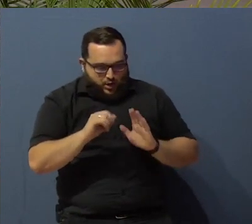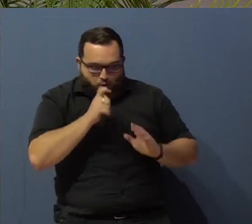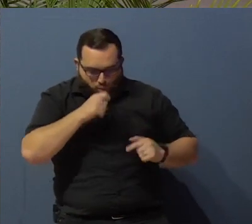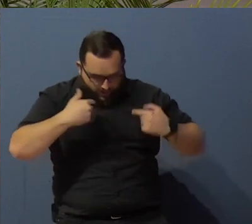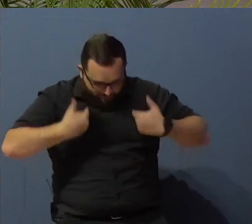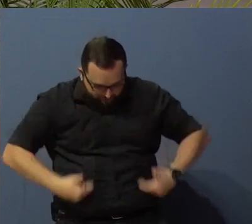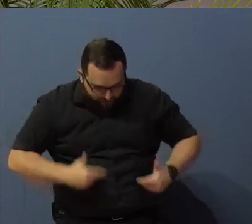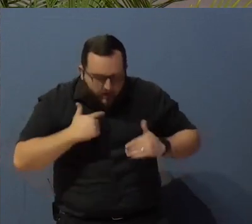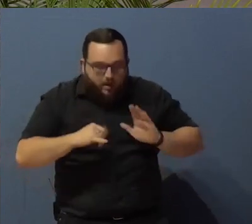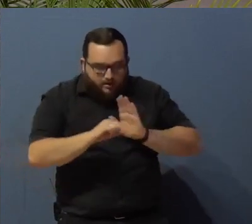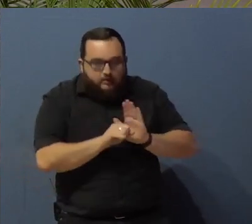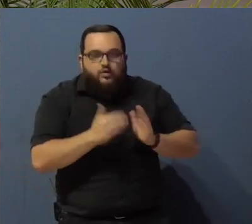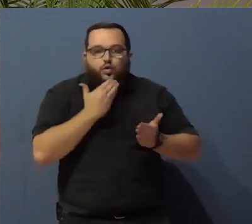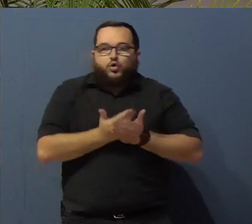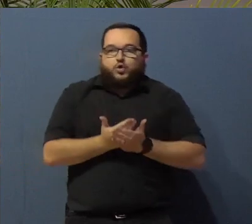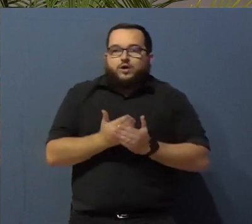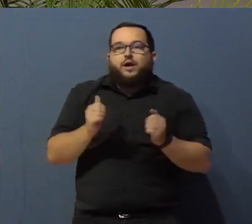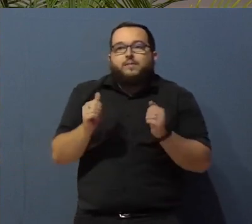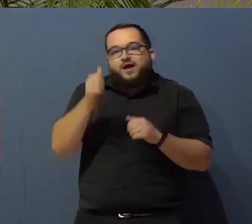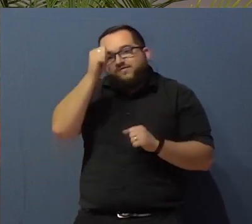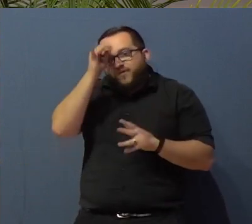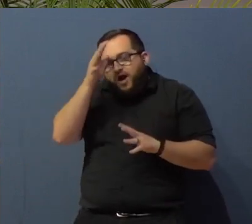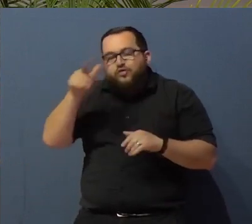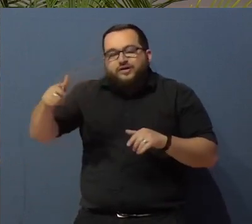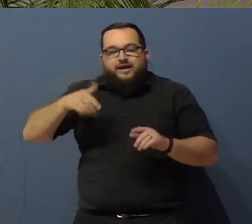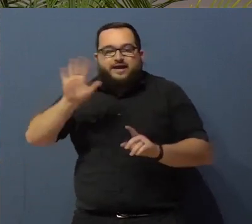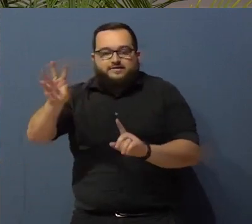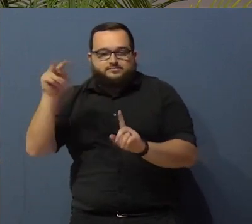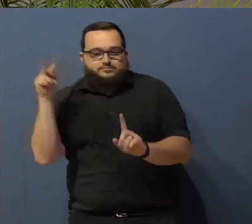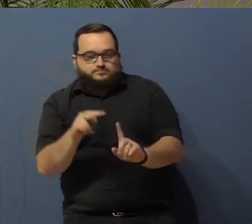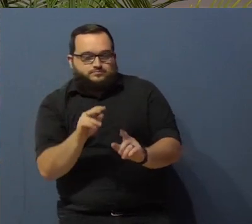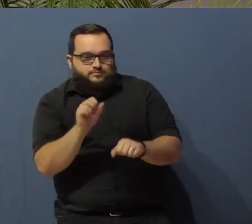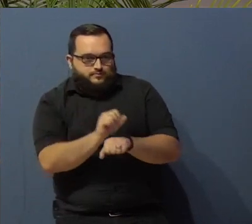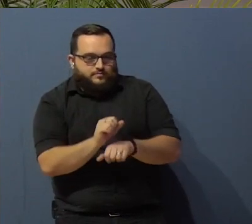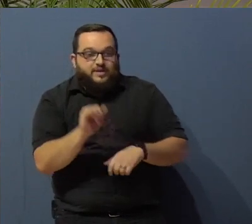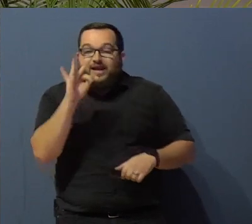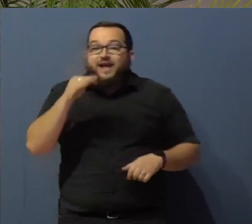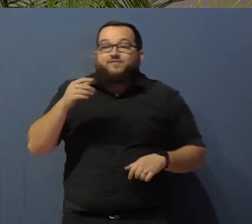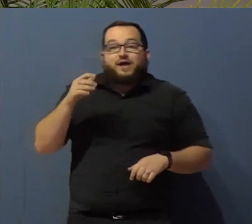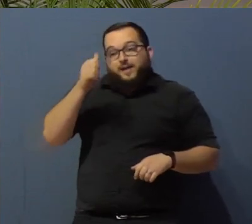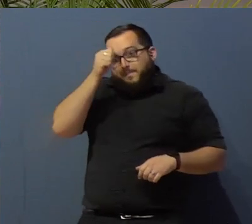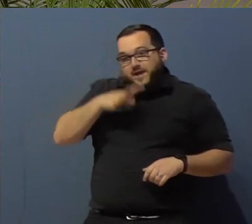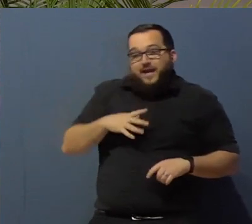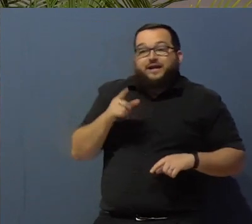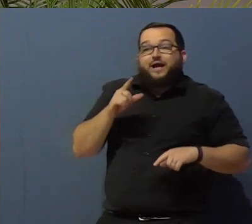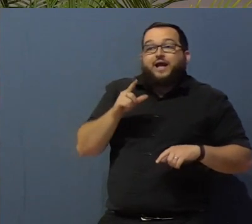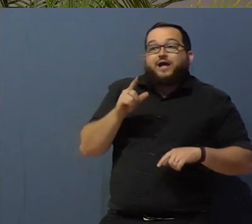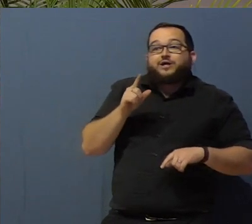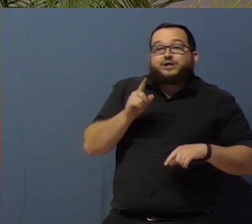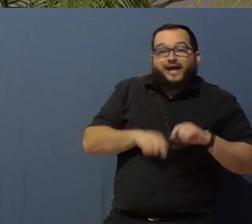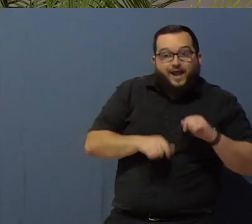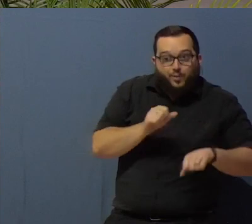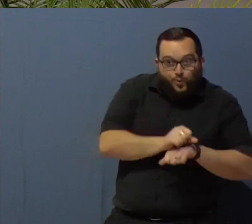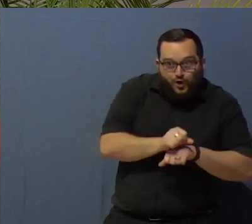my father, with his Protestant work ethic, had this view of work. If a man shall not work, he shall not